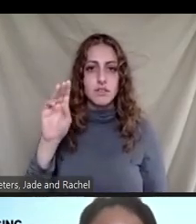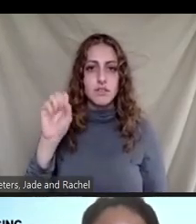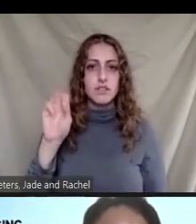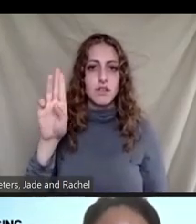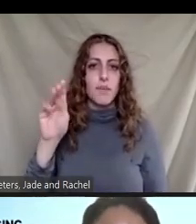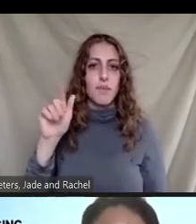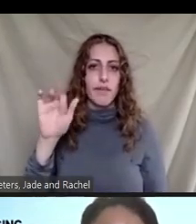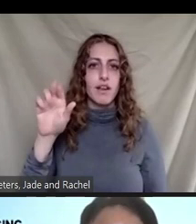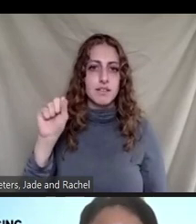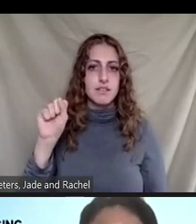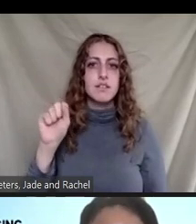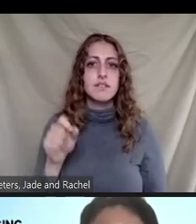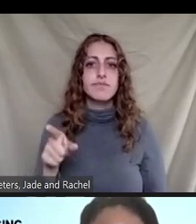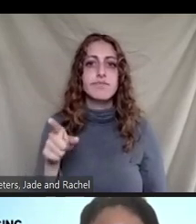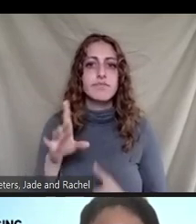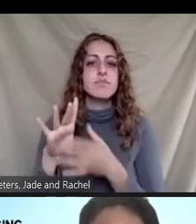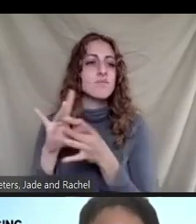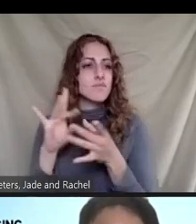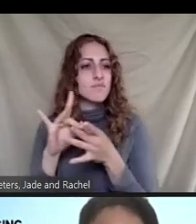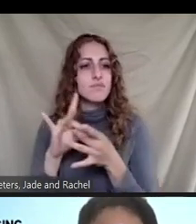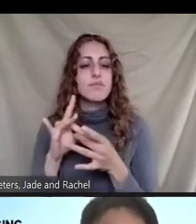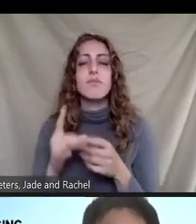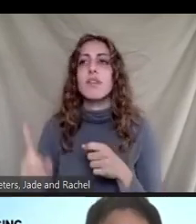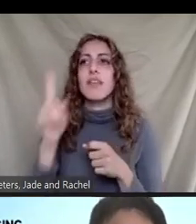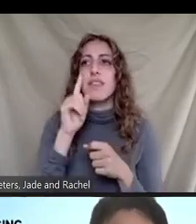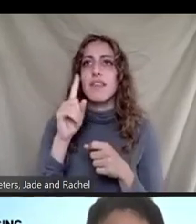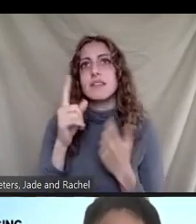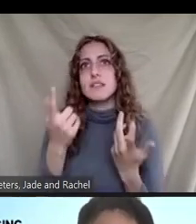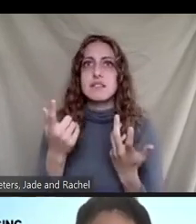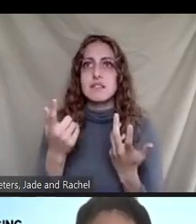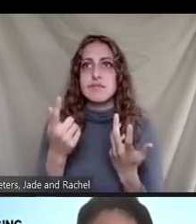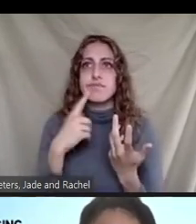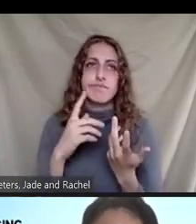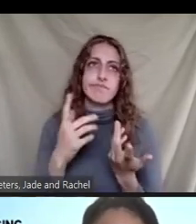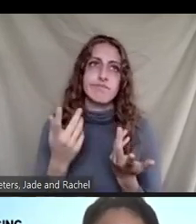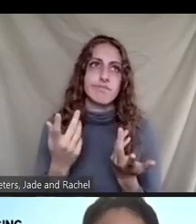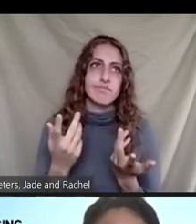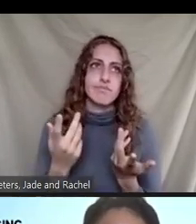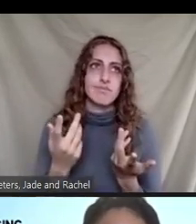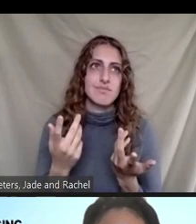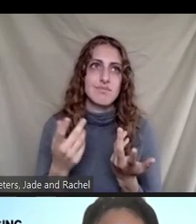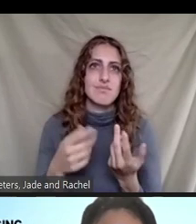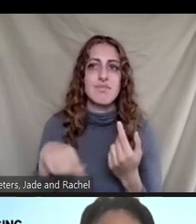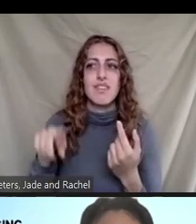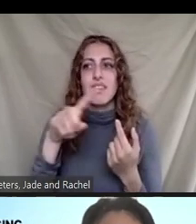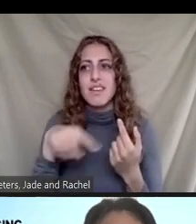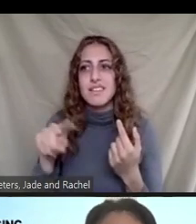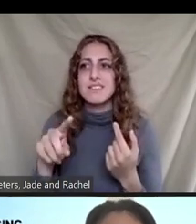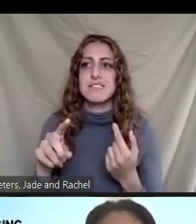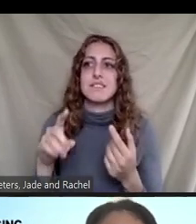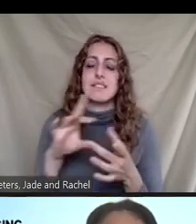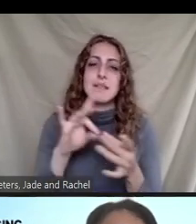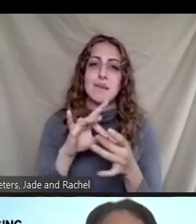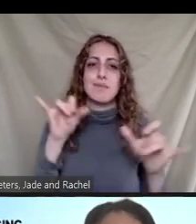I think that there's a cliche and a punting when this question comes up, which is like,